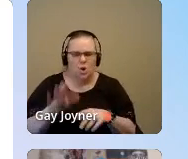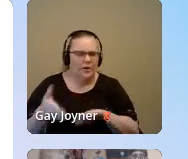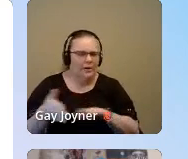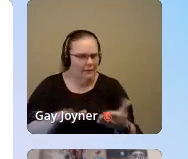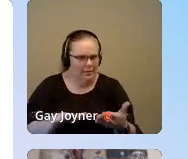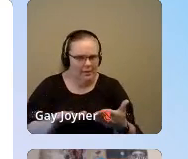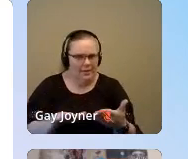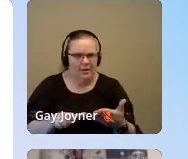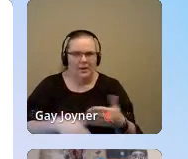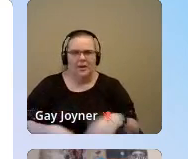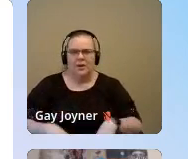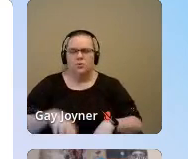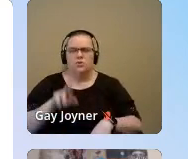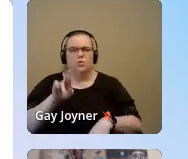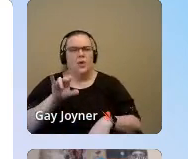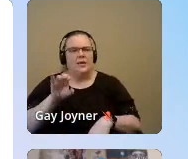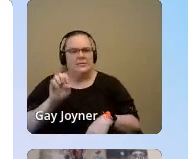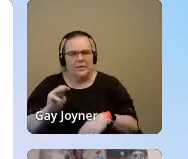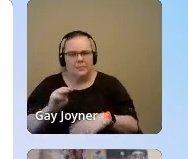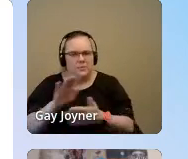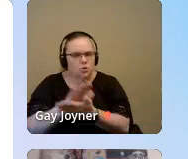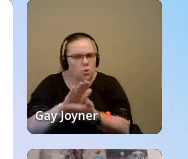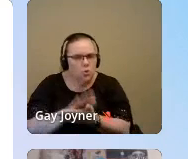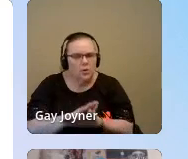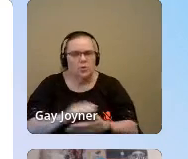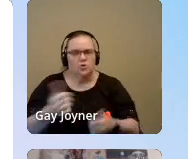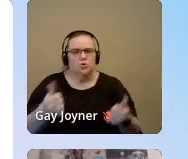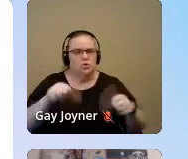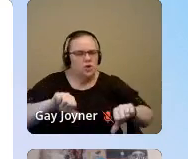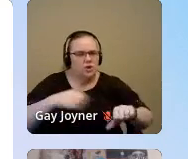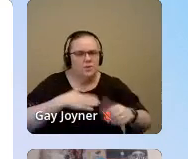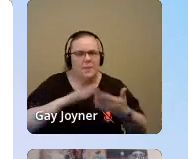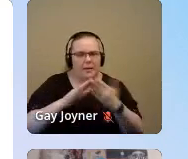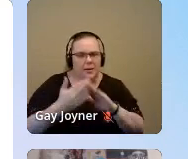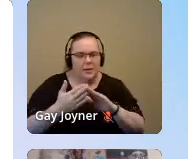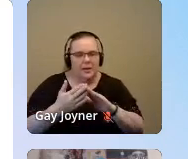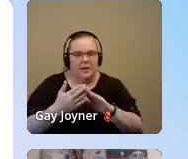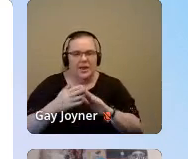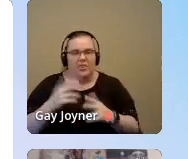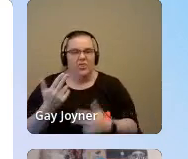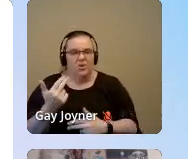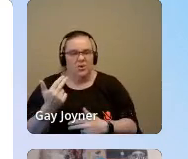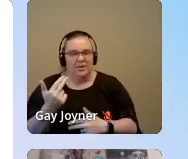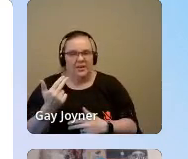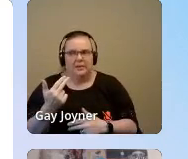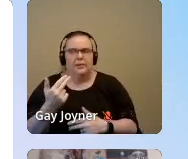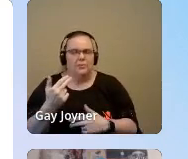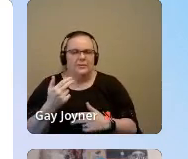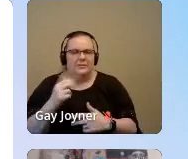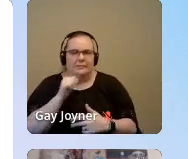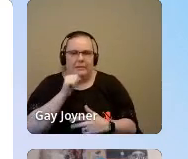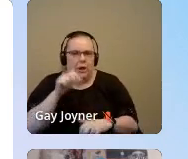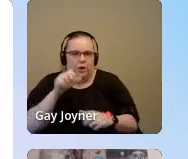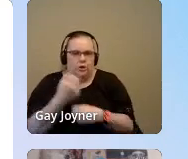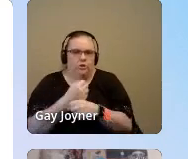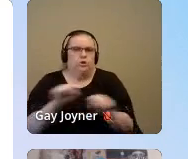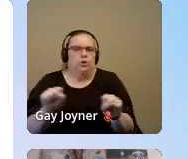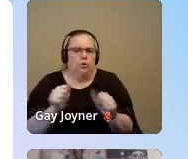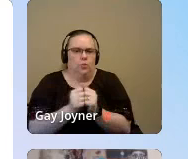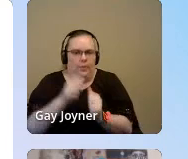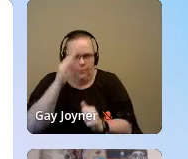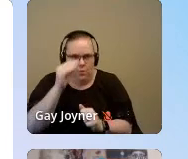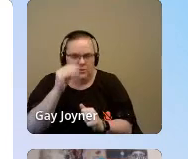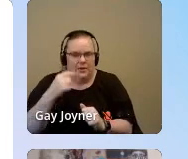racism at school. It was going to be real. At 13, it was insecurity with boys. I struggled with suicidal